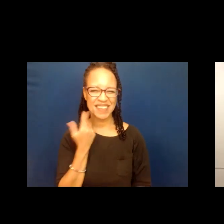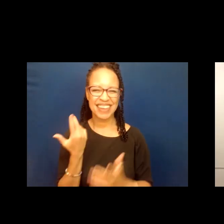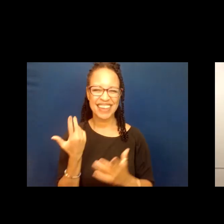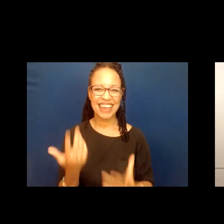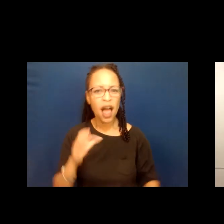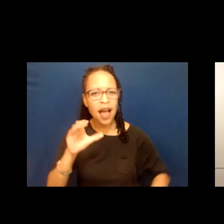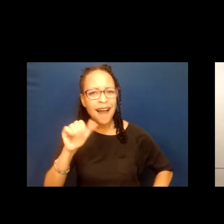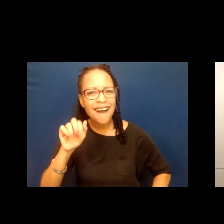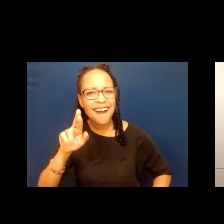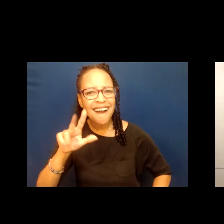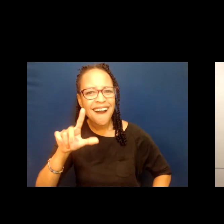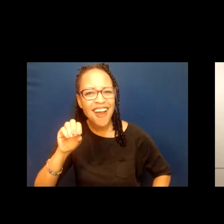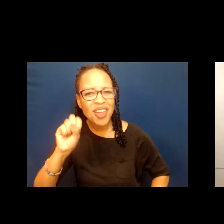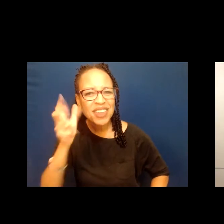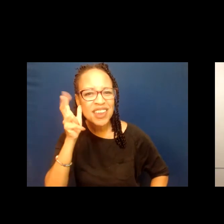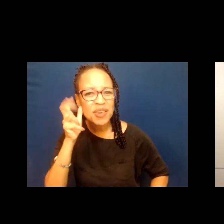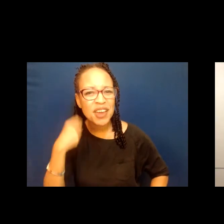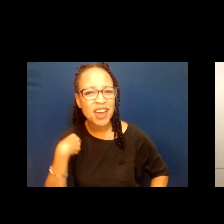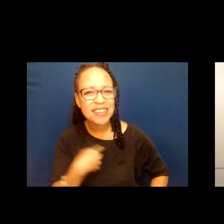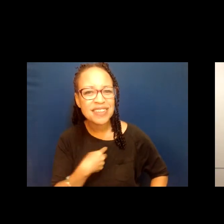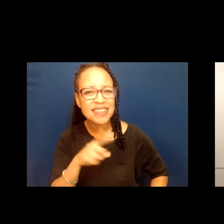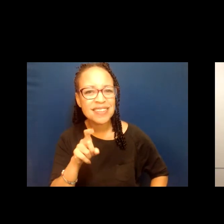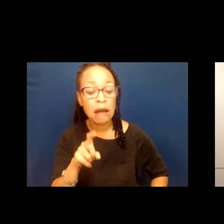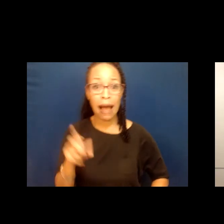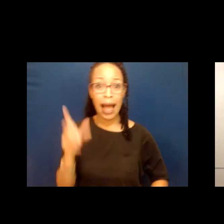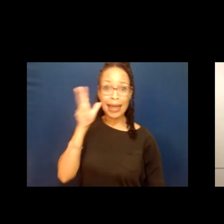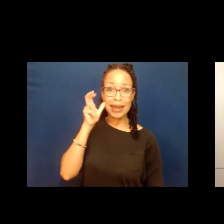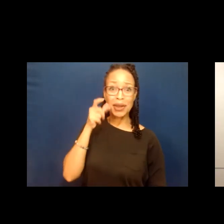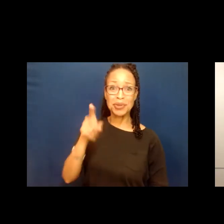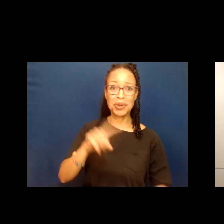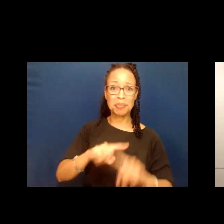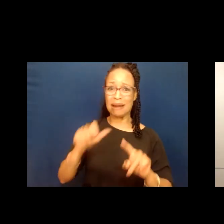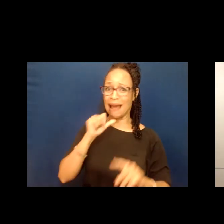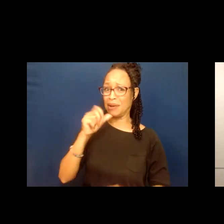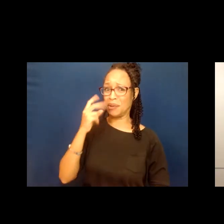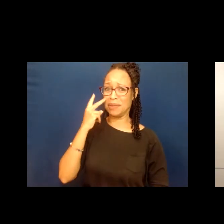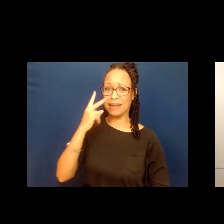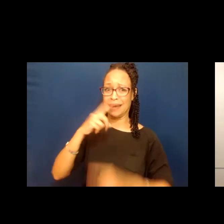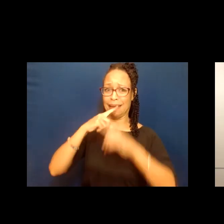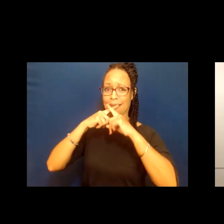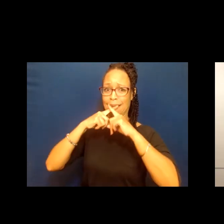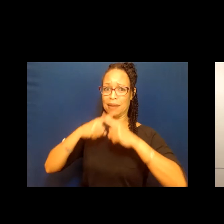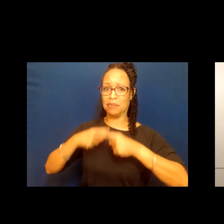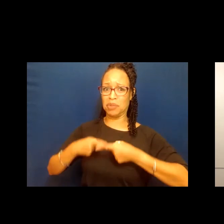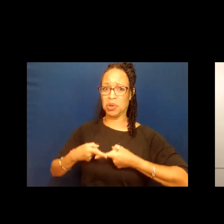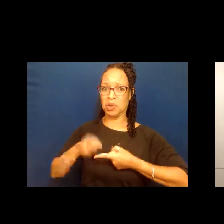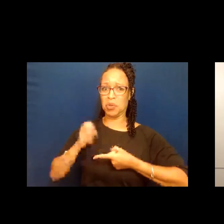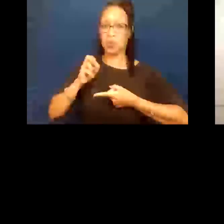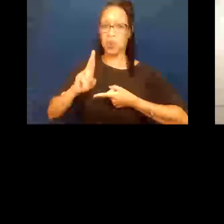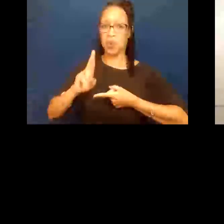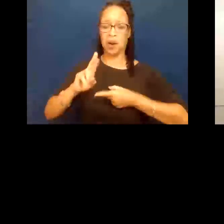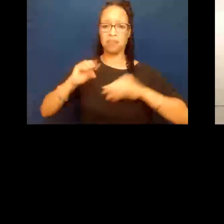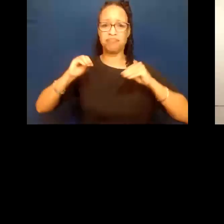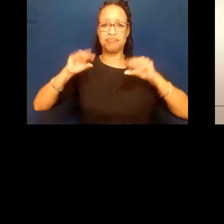Carlos, can you, can you hear us? I can hear you, but I don't see anything to unmute or turn on my video.